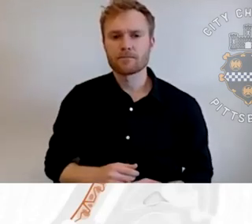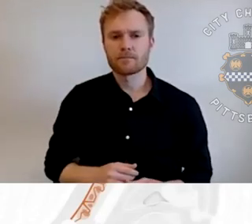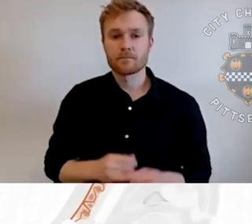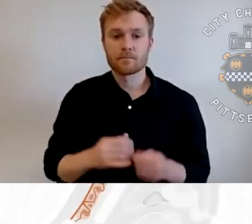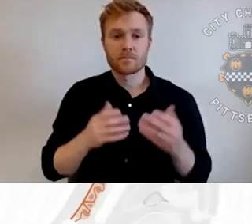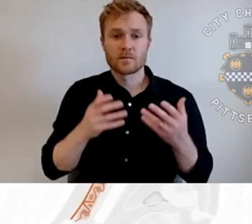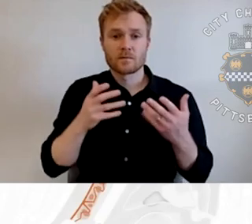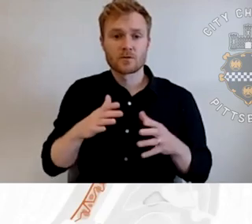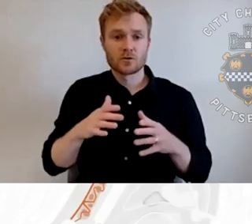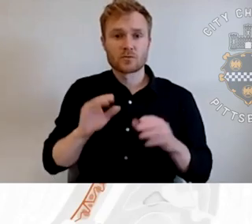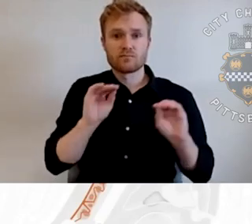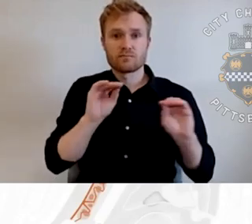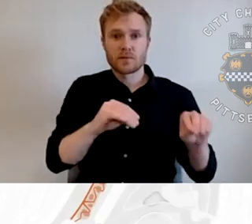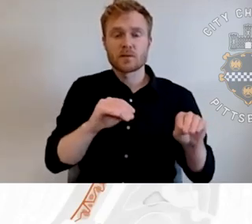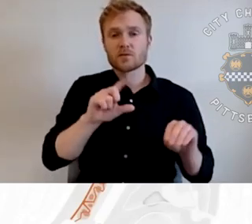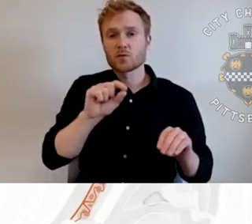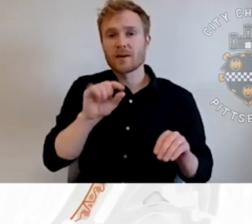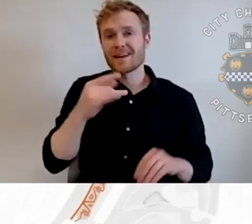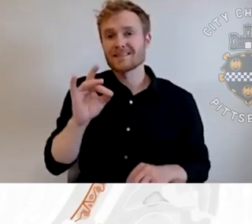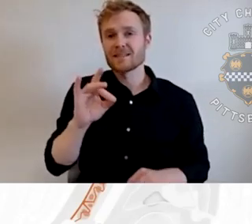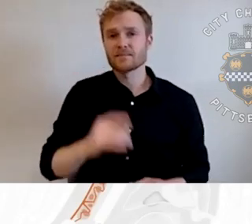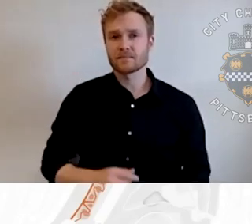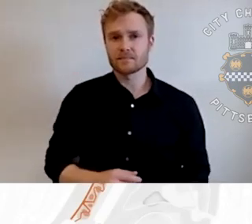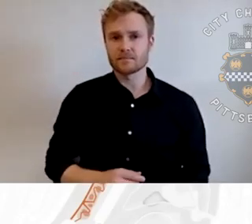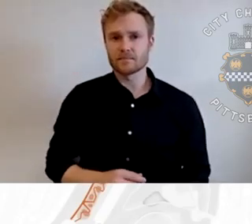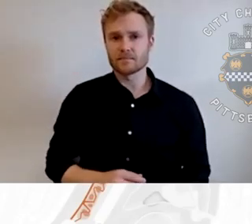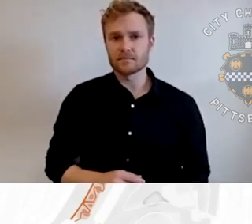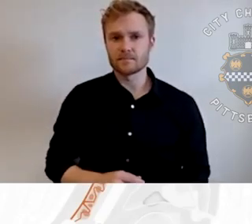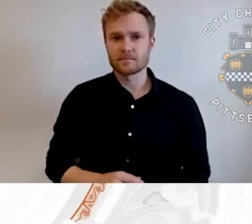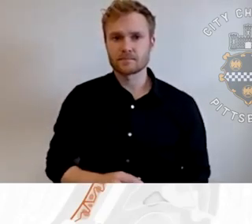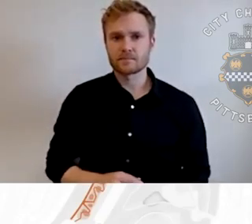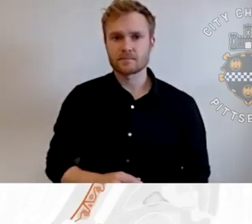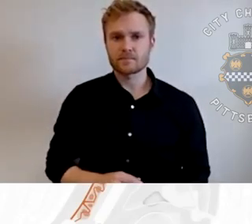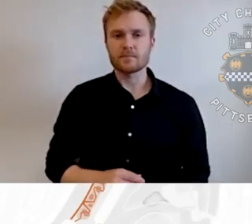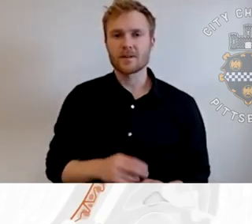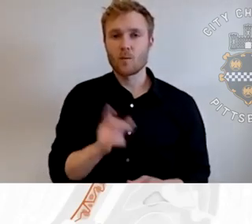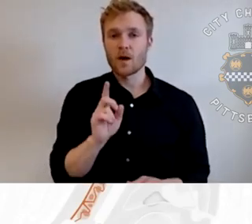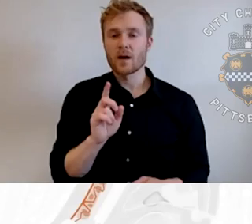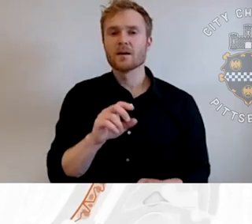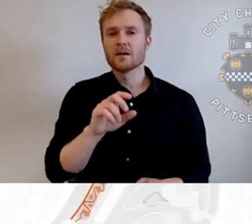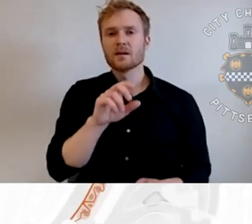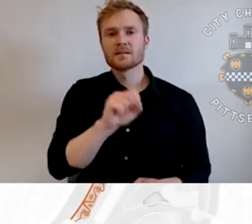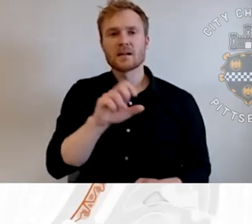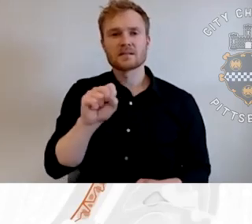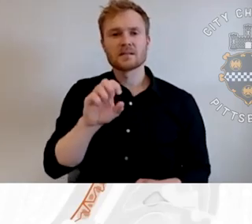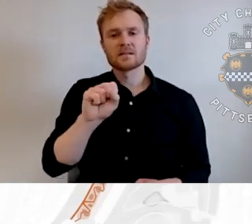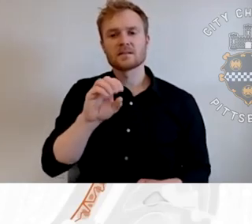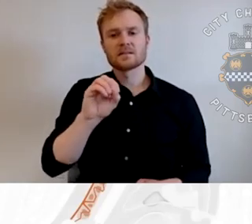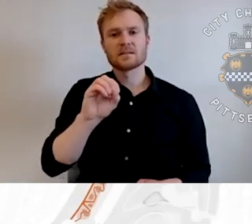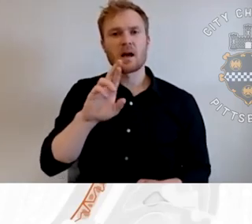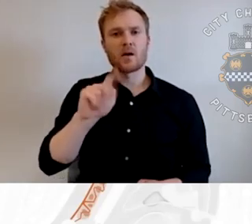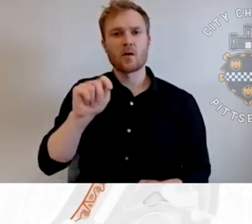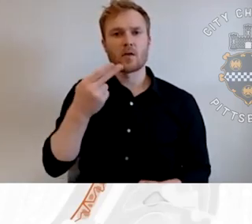2018 and, um, it's in Southside Slopes. Hopefully you know about it. A lot of people,